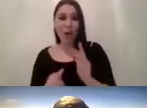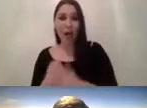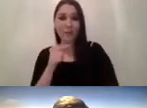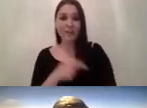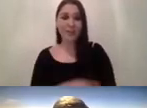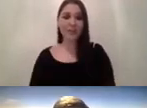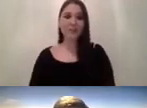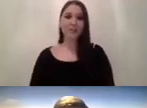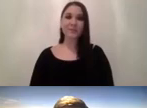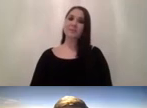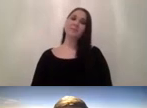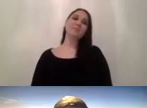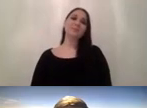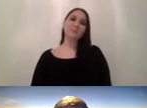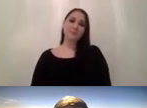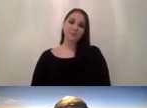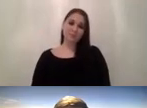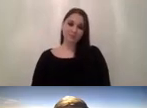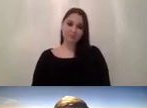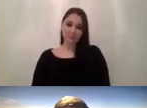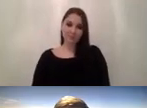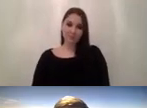presenting the screen